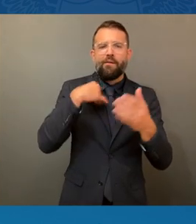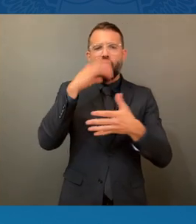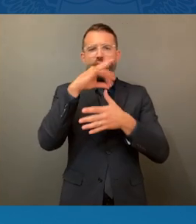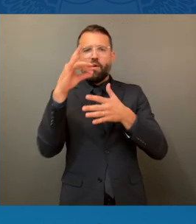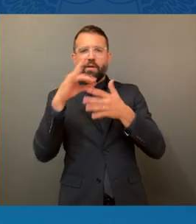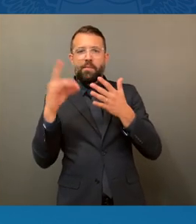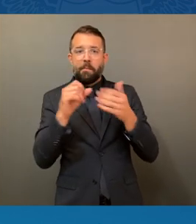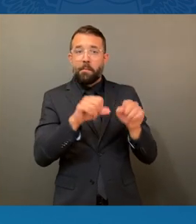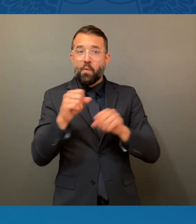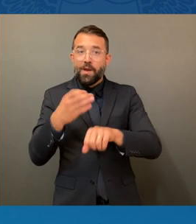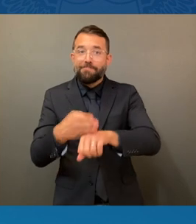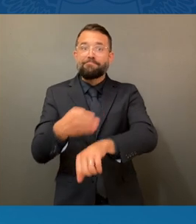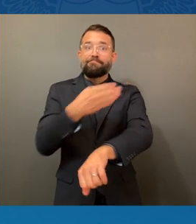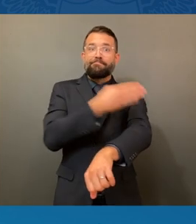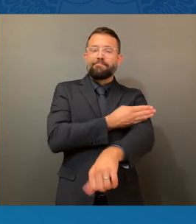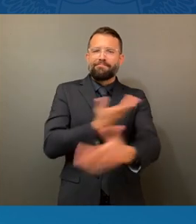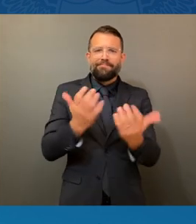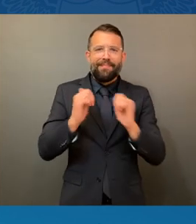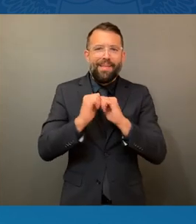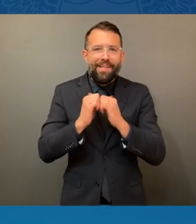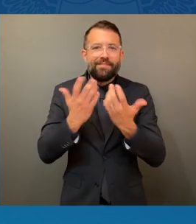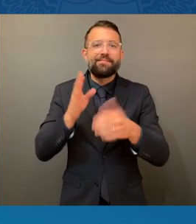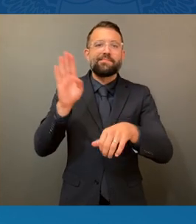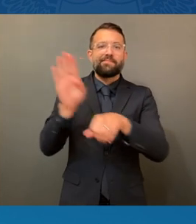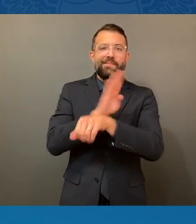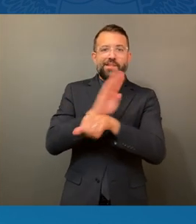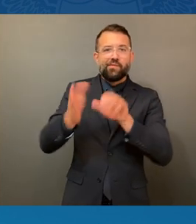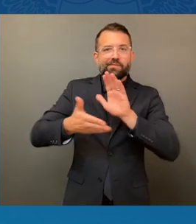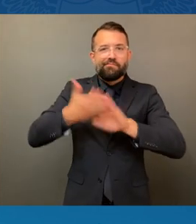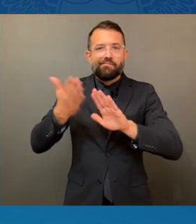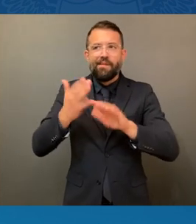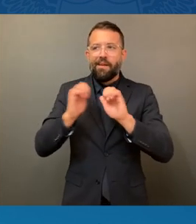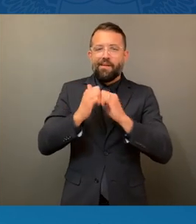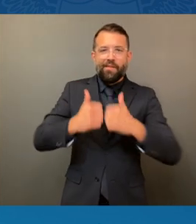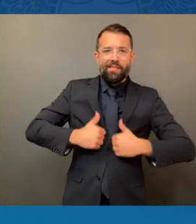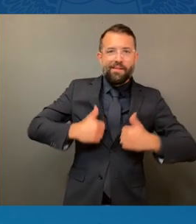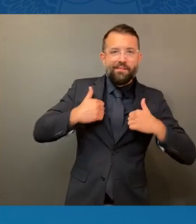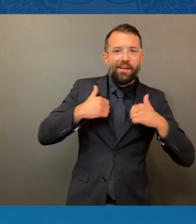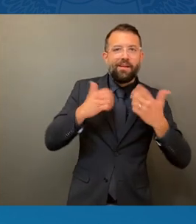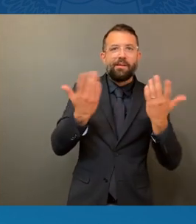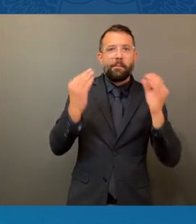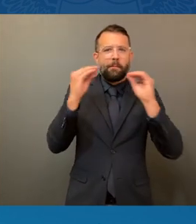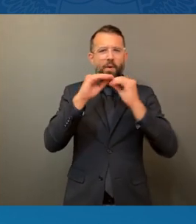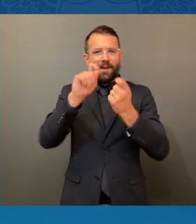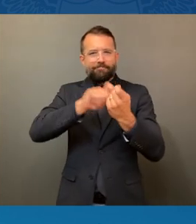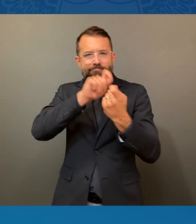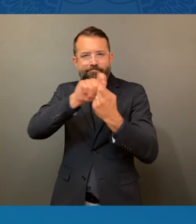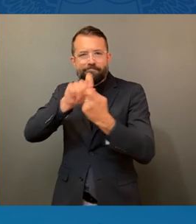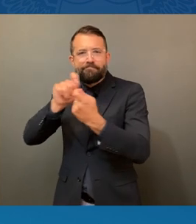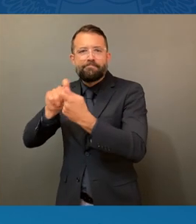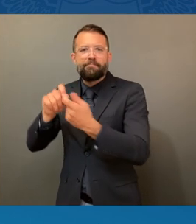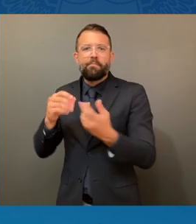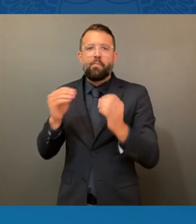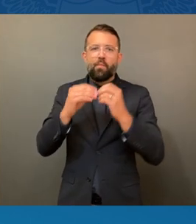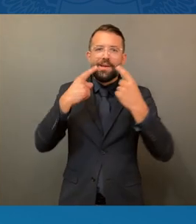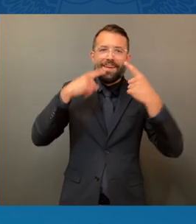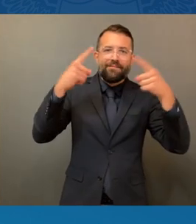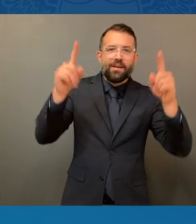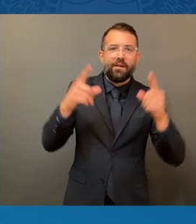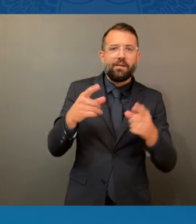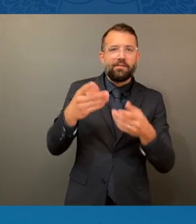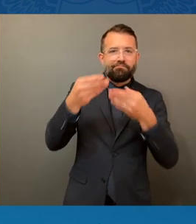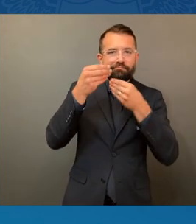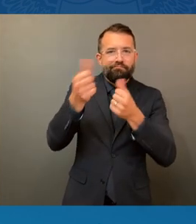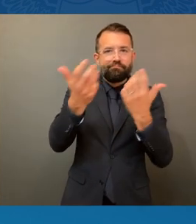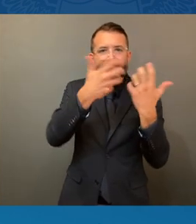the way we do business, the way we live, to increase our accuracy, our effectiveness, our efficiency, the speed with which we